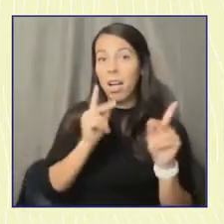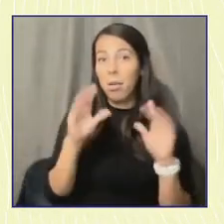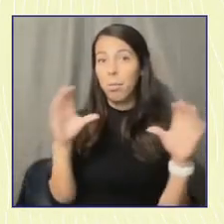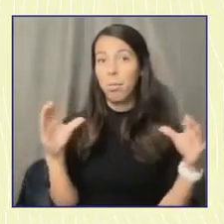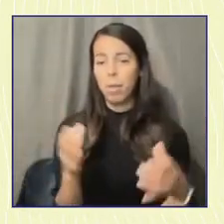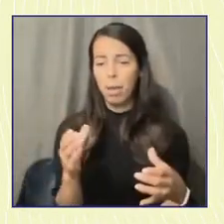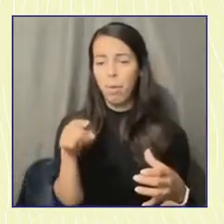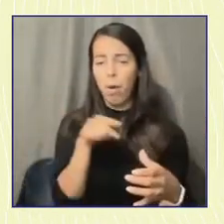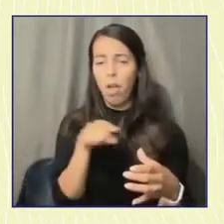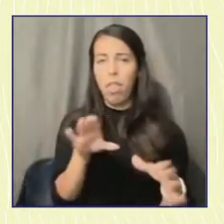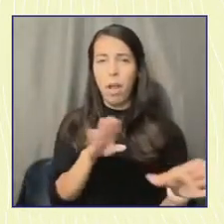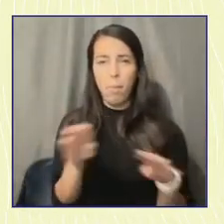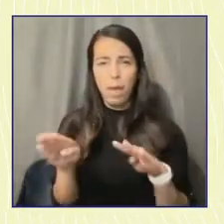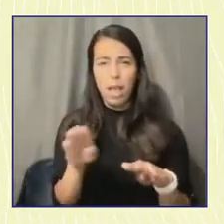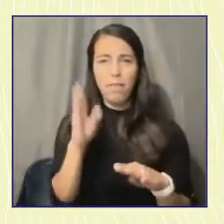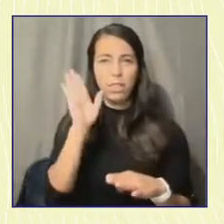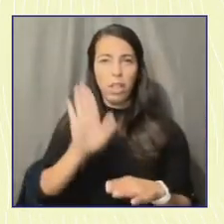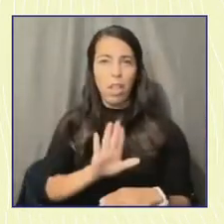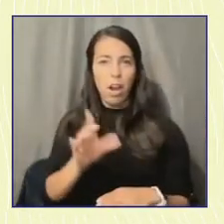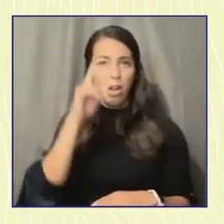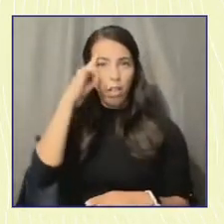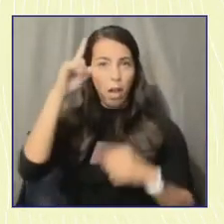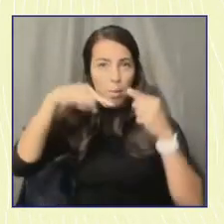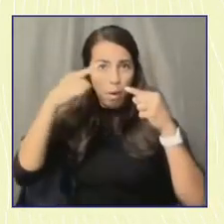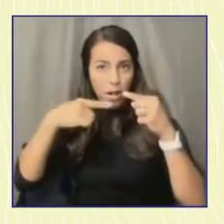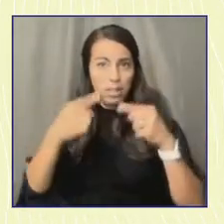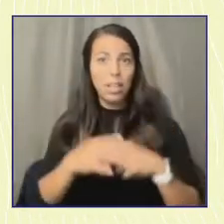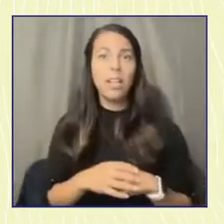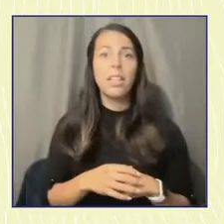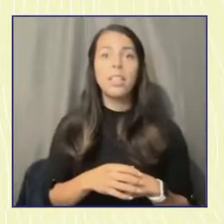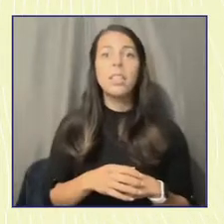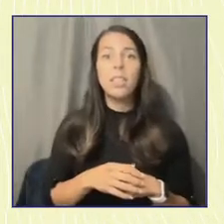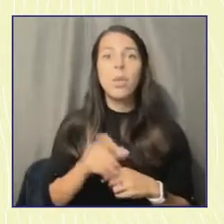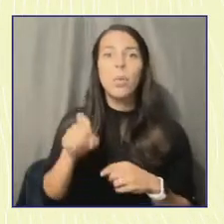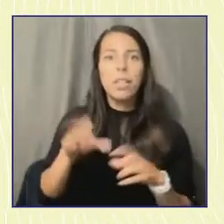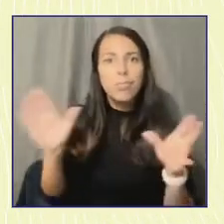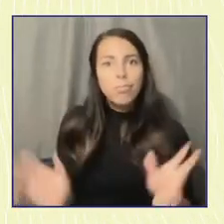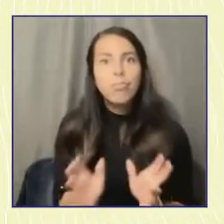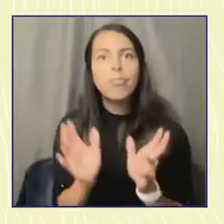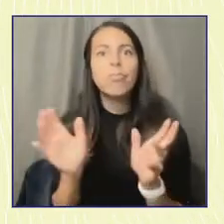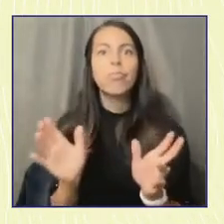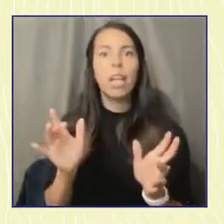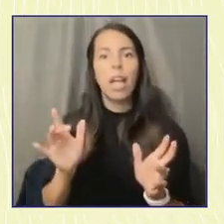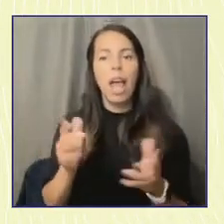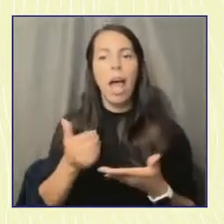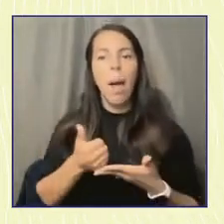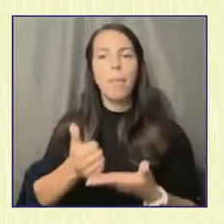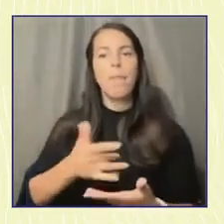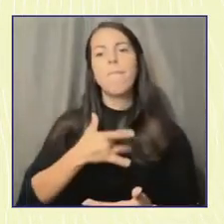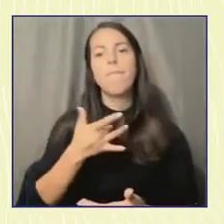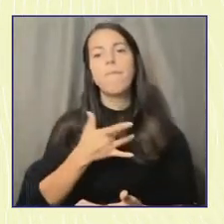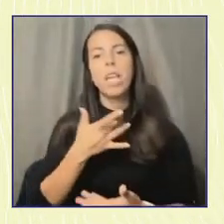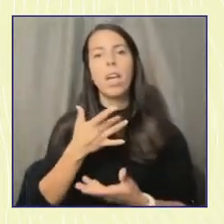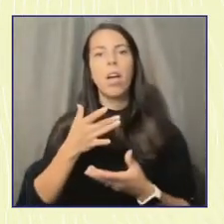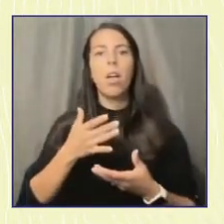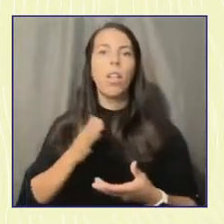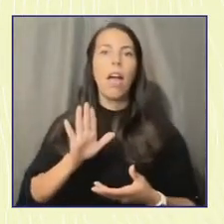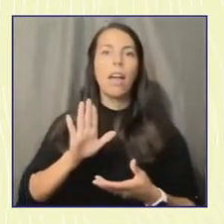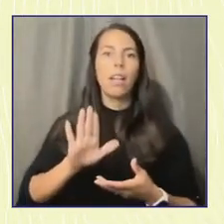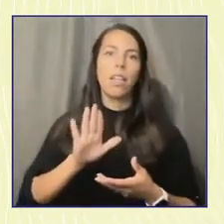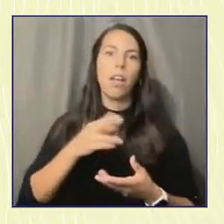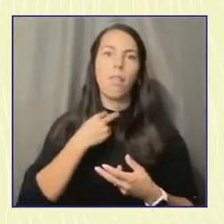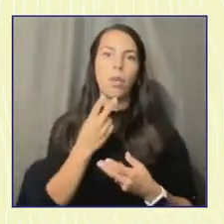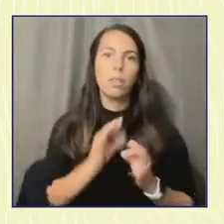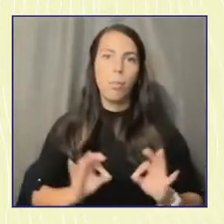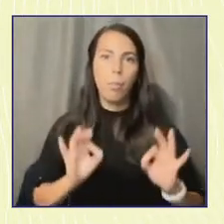circle provides validation and confirmation to the effectiveness of our work things that we instinctively know but don't have the resources to